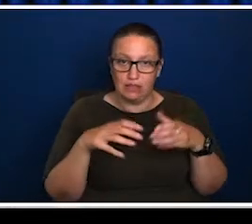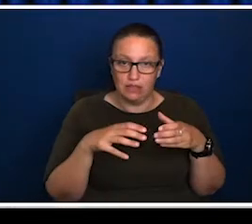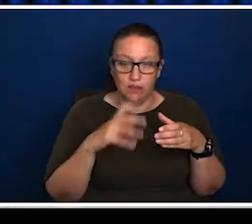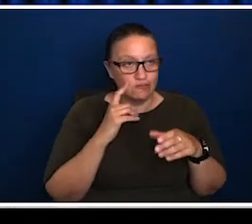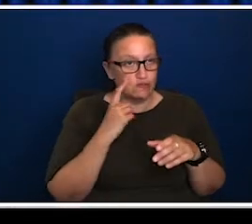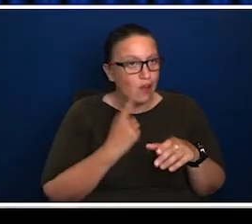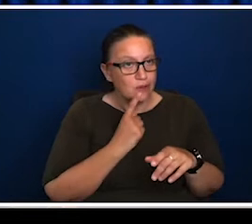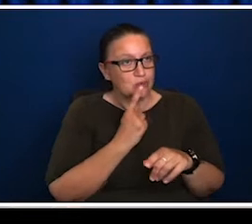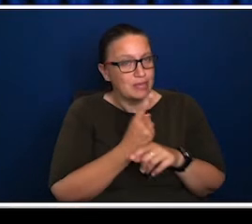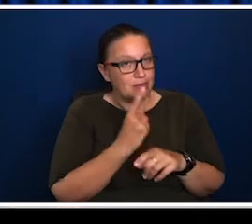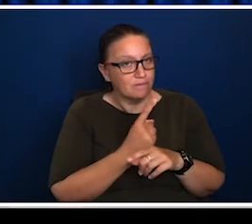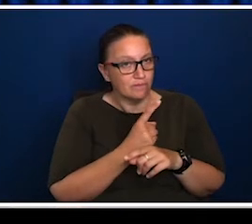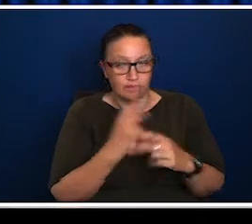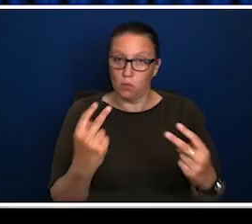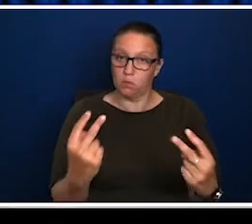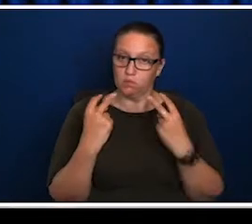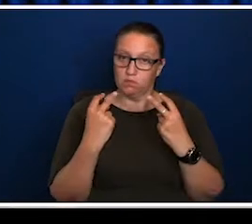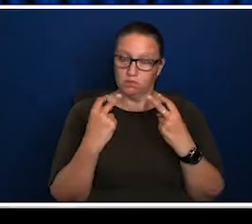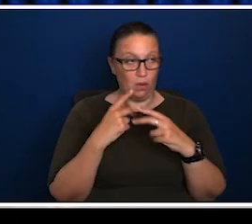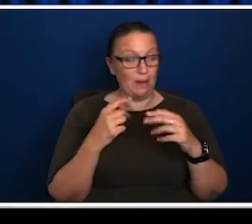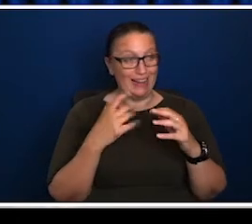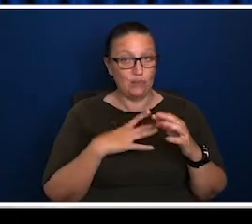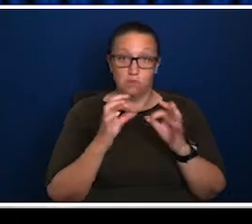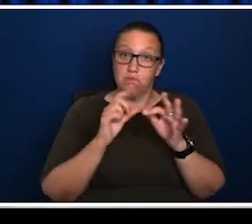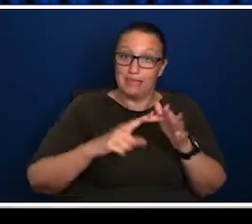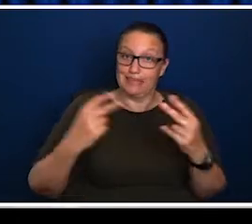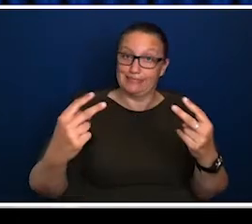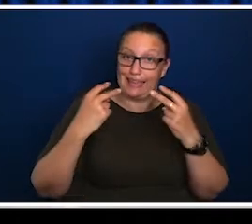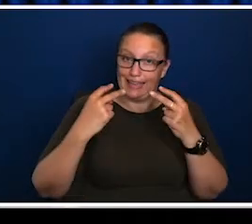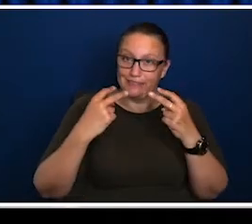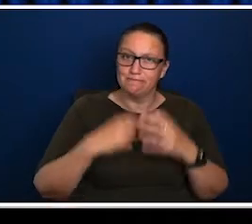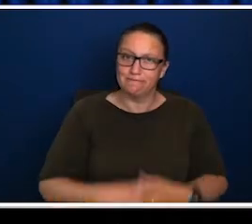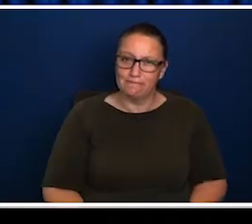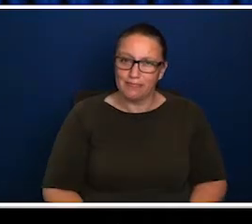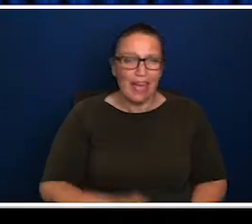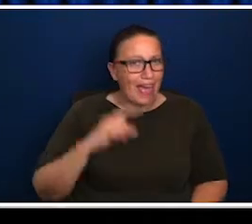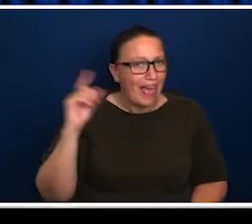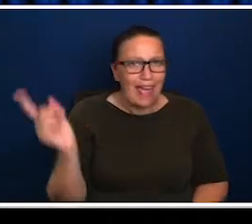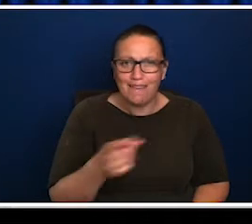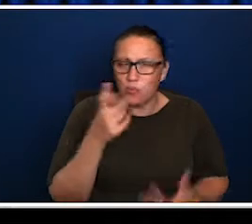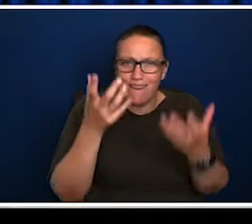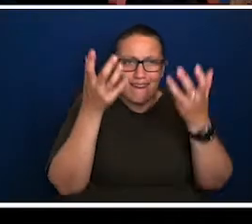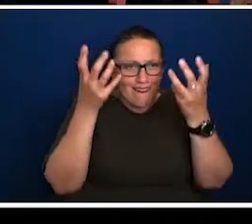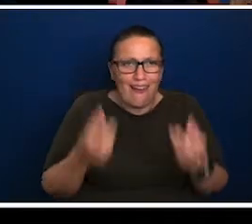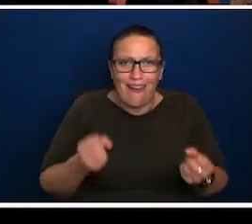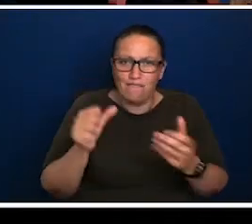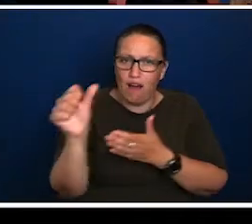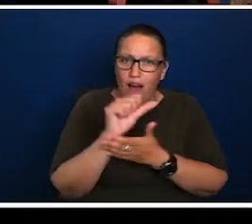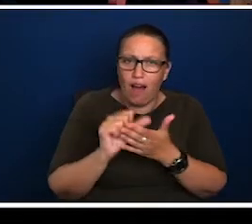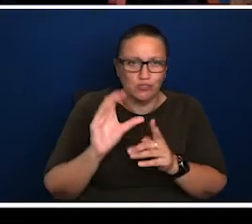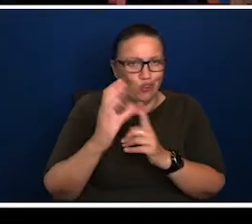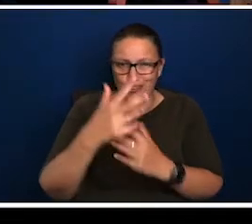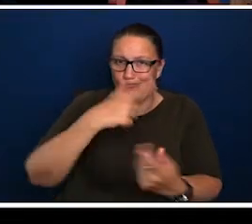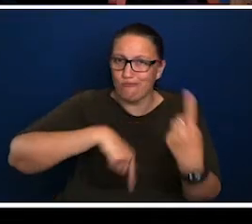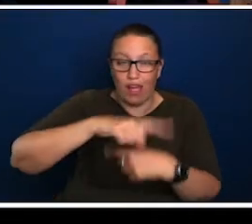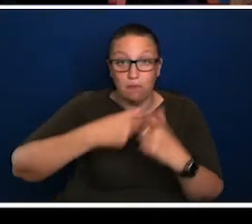make the argument and be, be seen. I've often said it's like we're almost like the palm olive of Australia in that you're soaking in